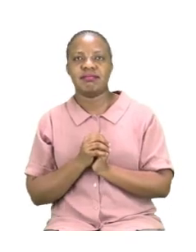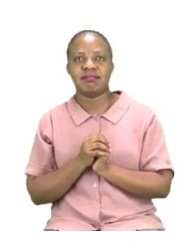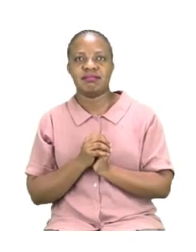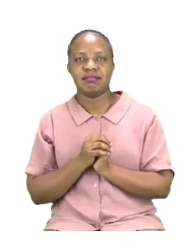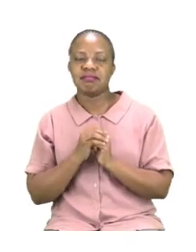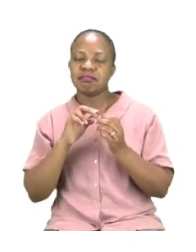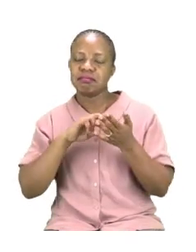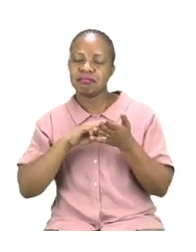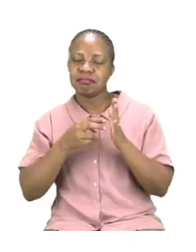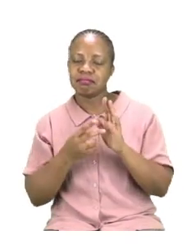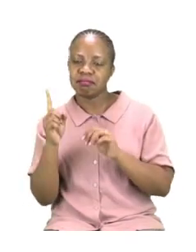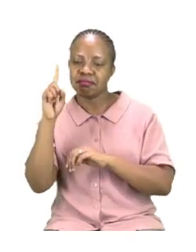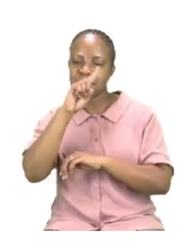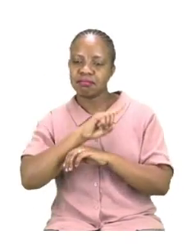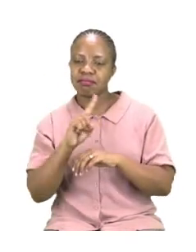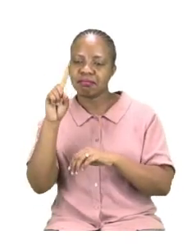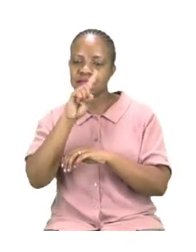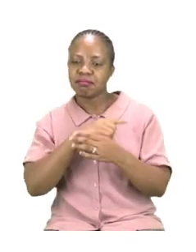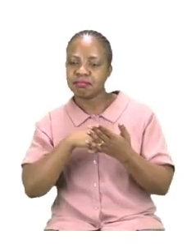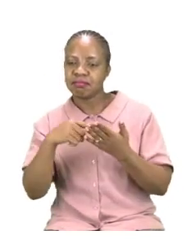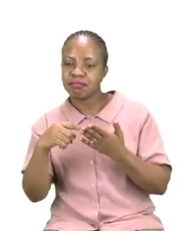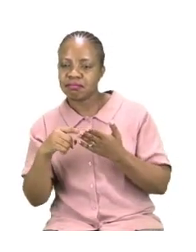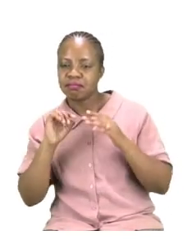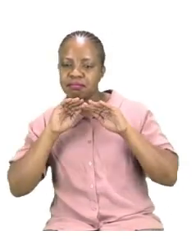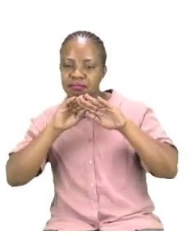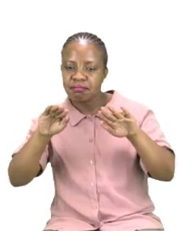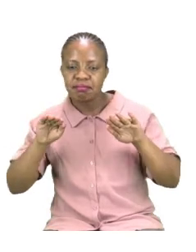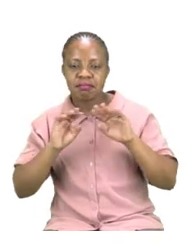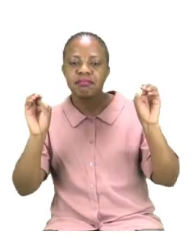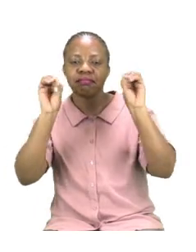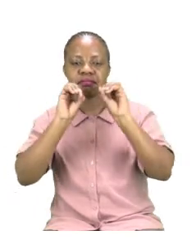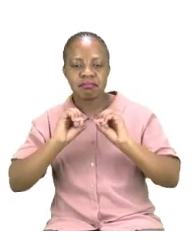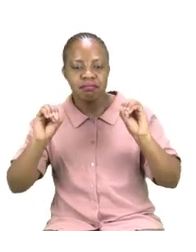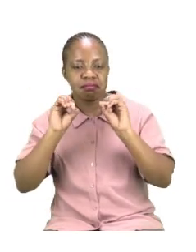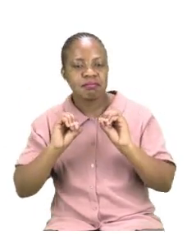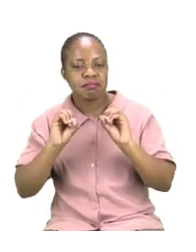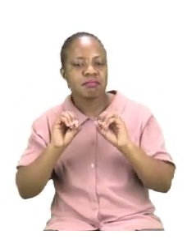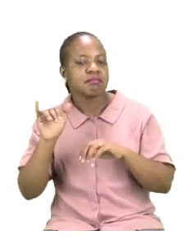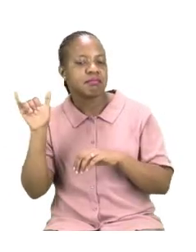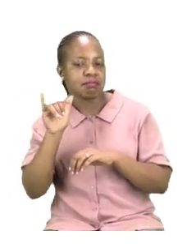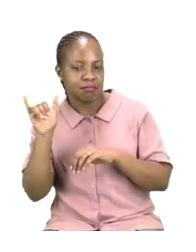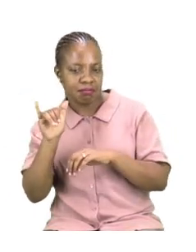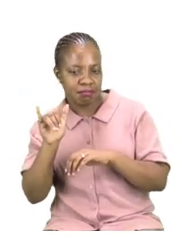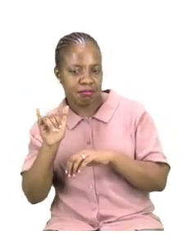she does not go for swimming are Tuesdays,